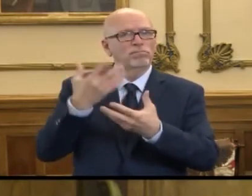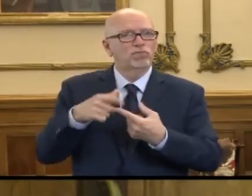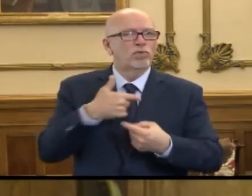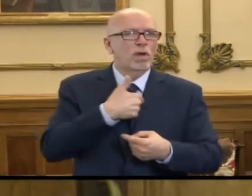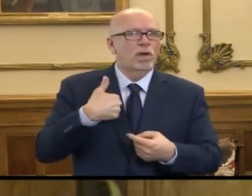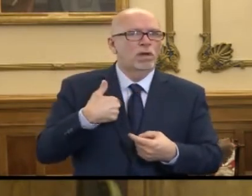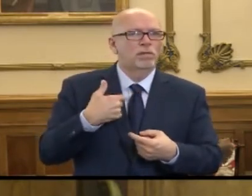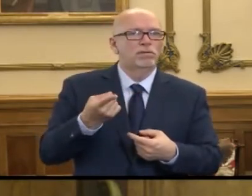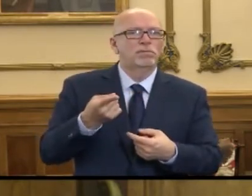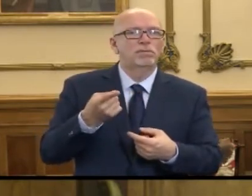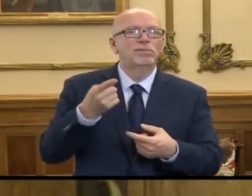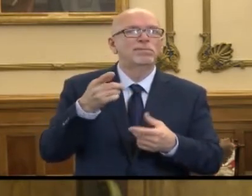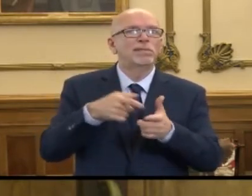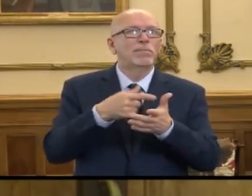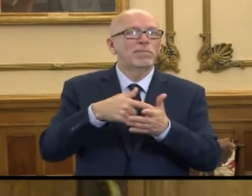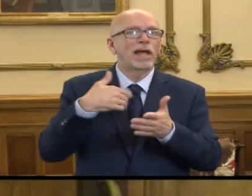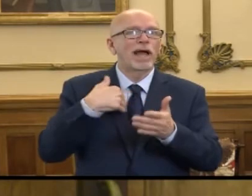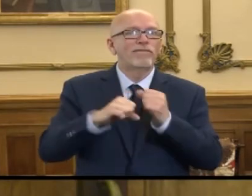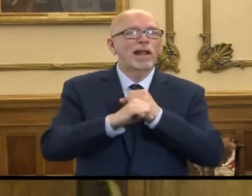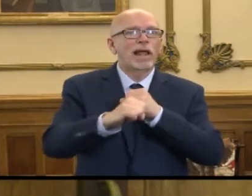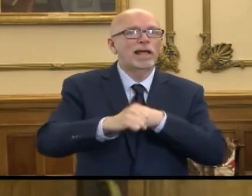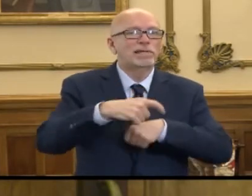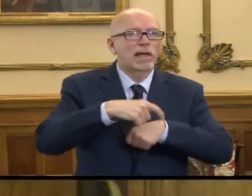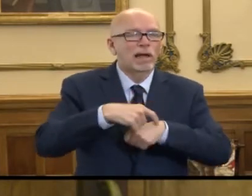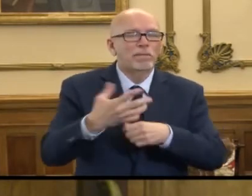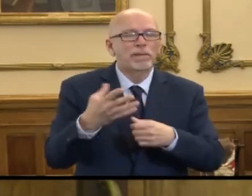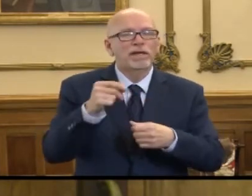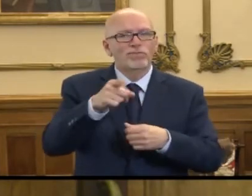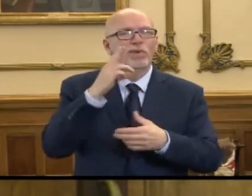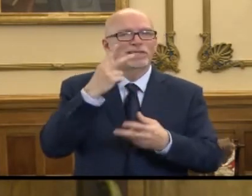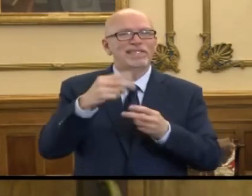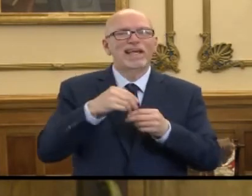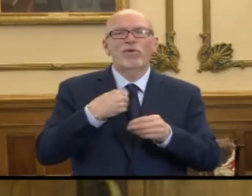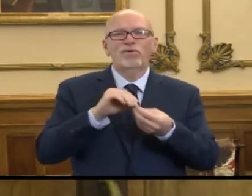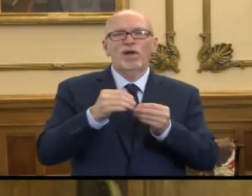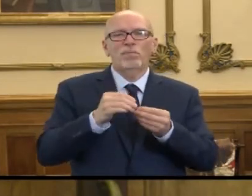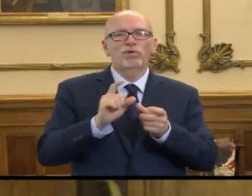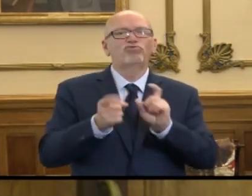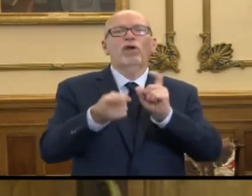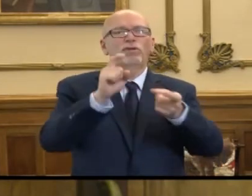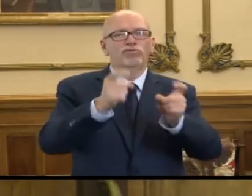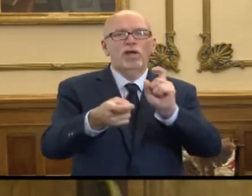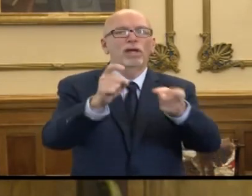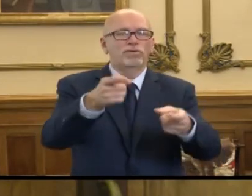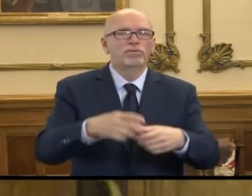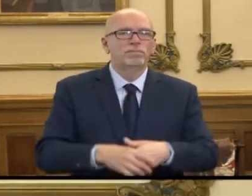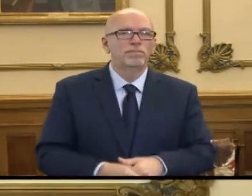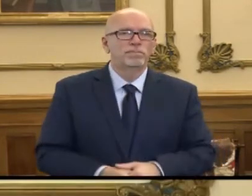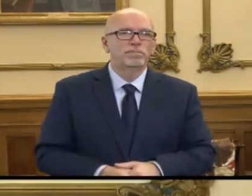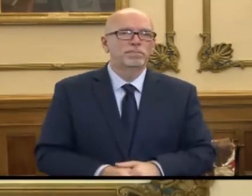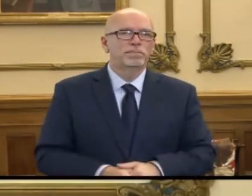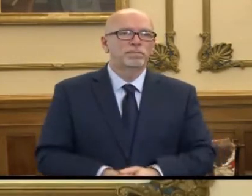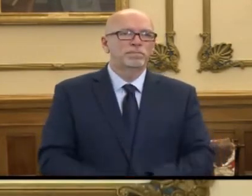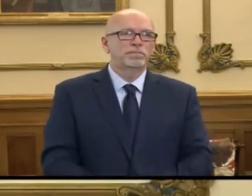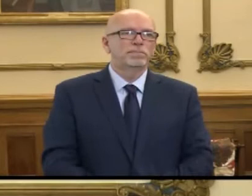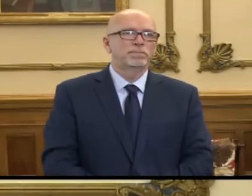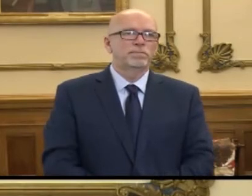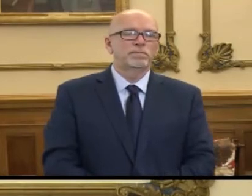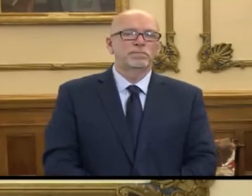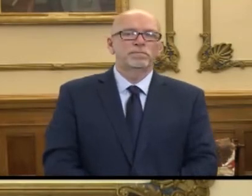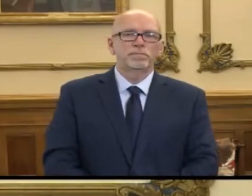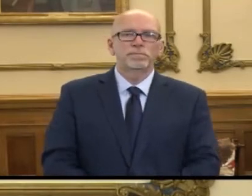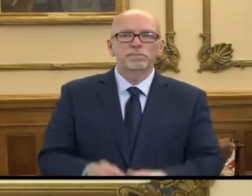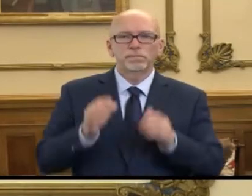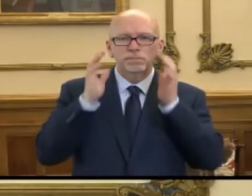whereas there is a lag time in these being reported, and you also see that in our numbers changing on a daily basis. Thank you, Kathy.